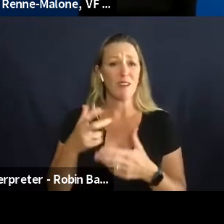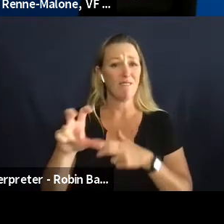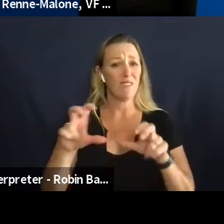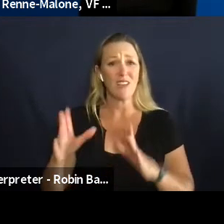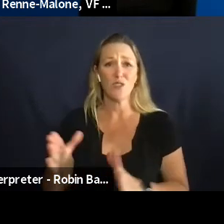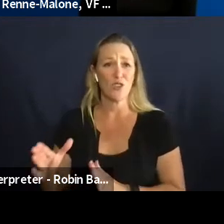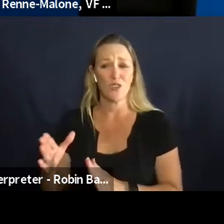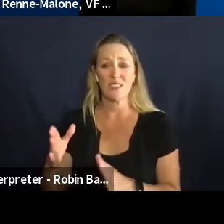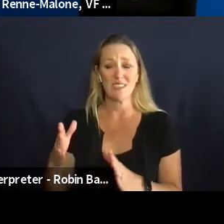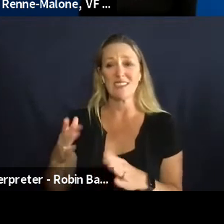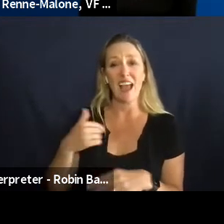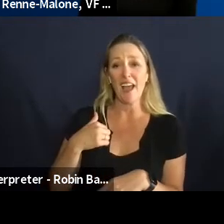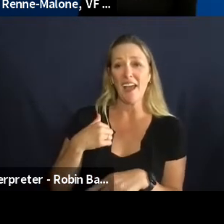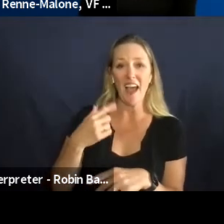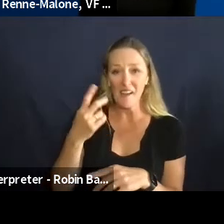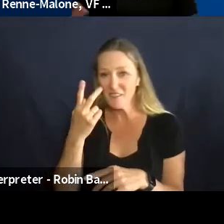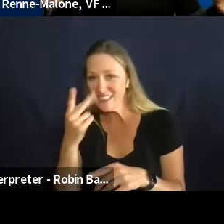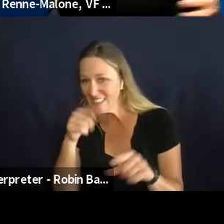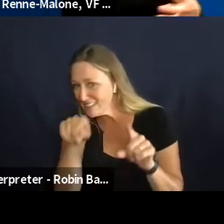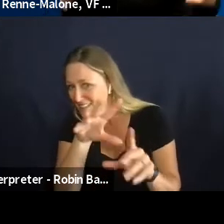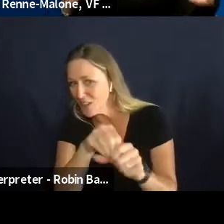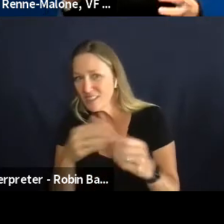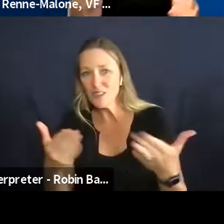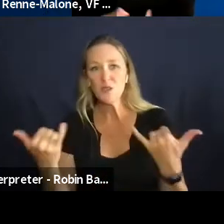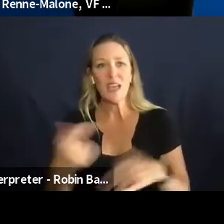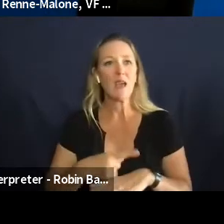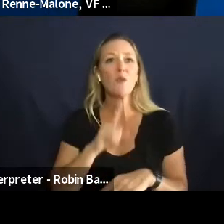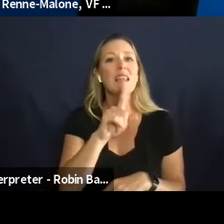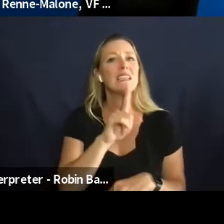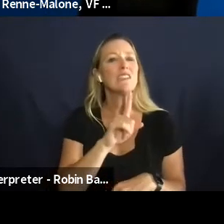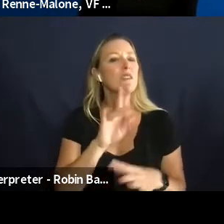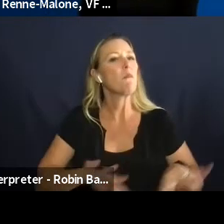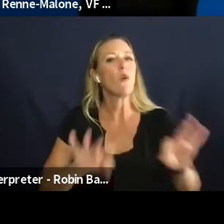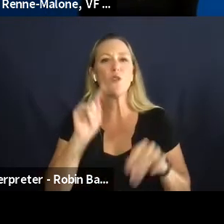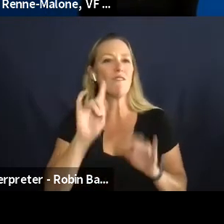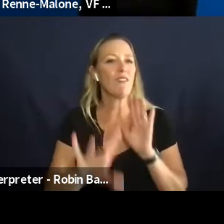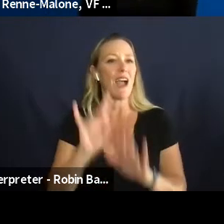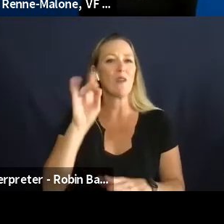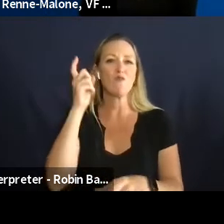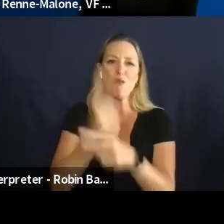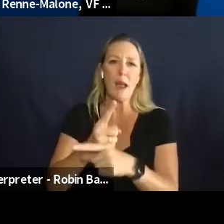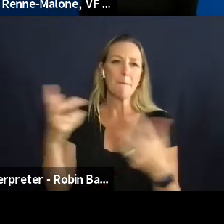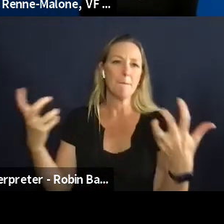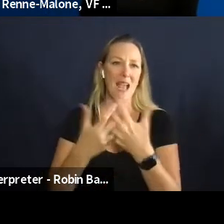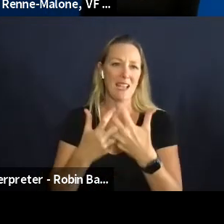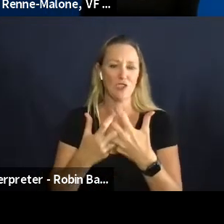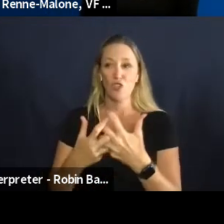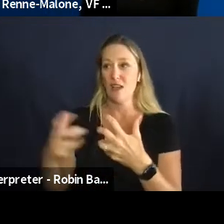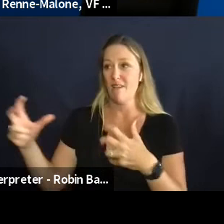of great ideas that um we just it's a matter of finding the right match with those fundees and the and the grantees